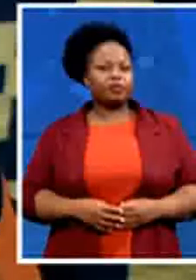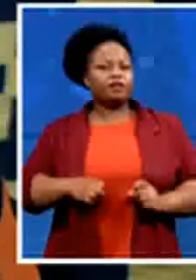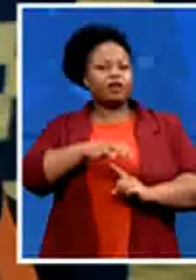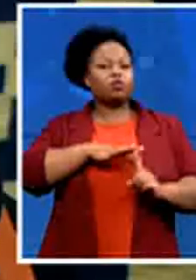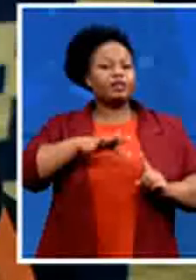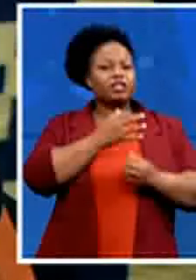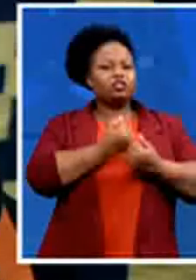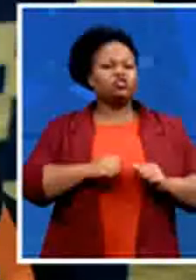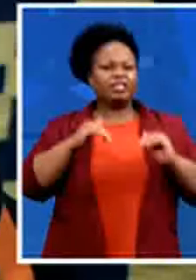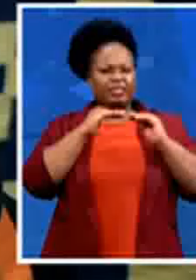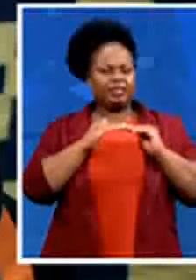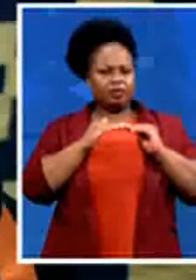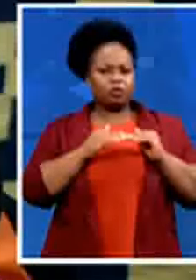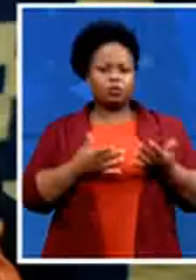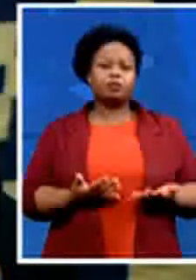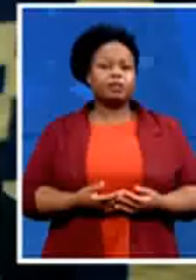and i agree